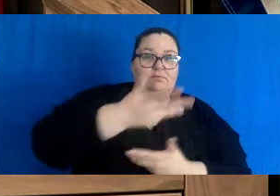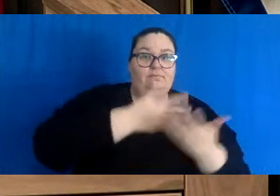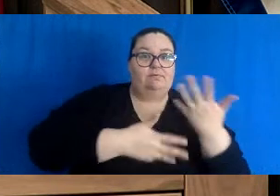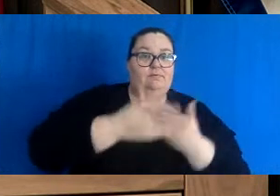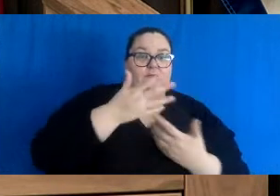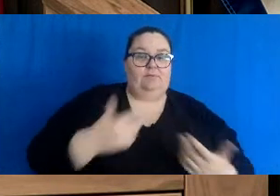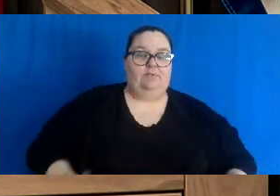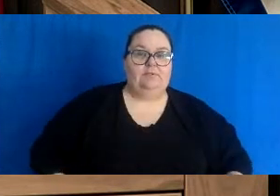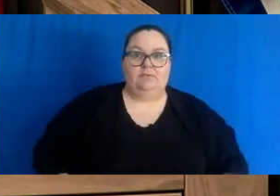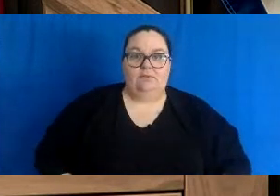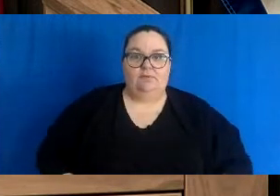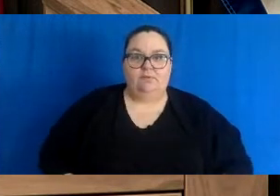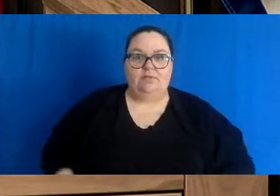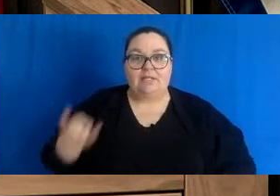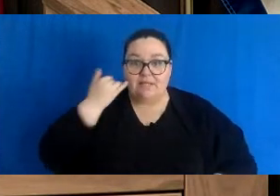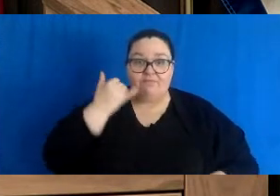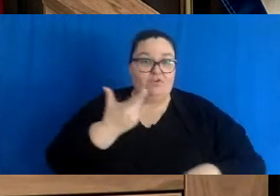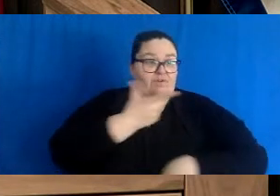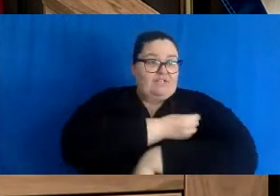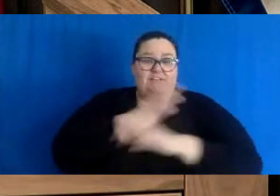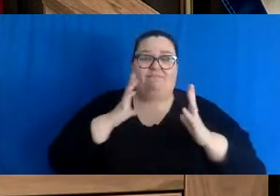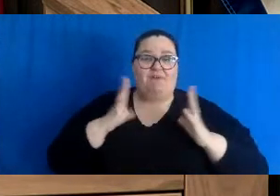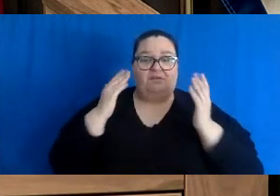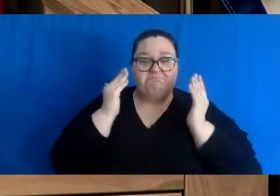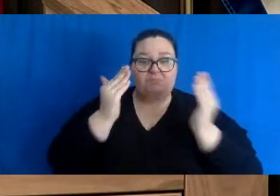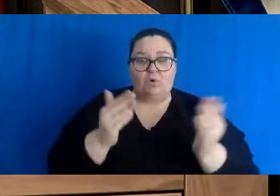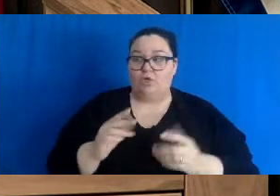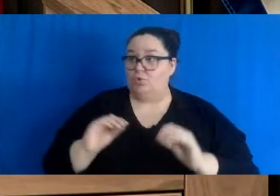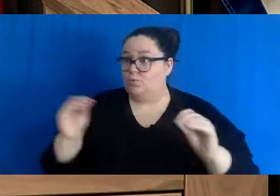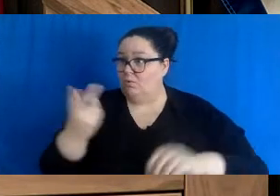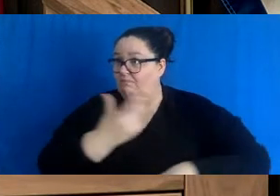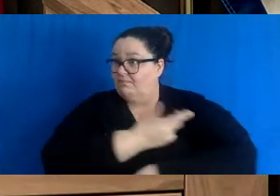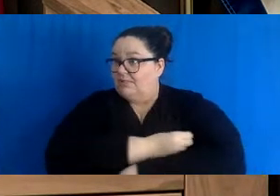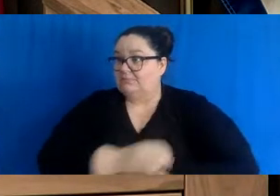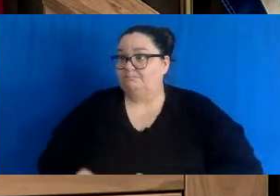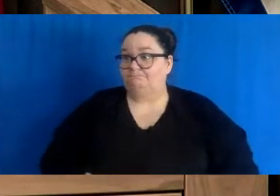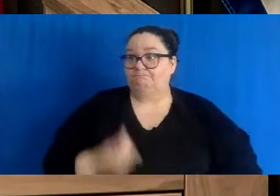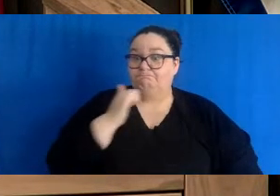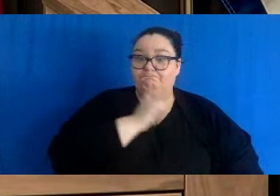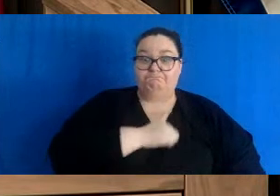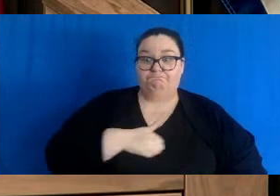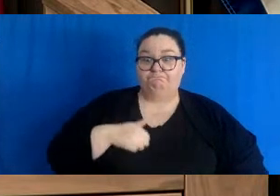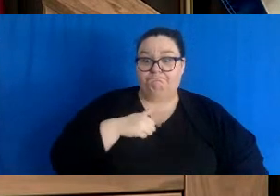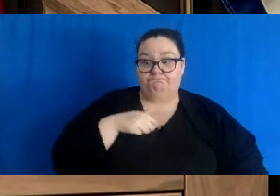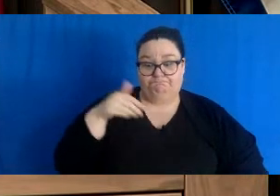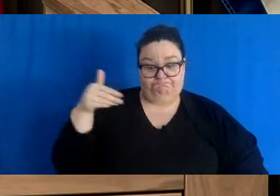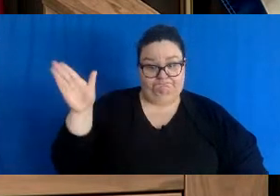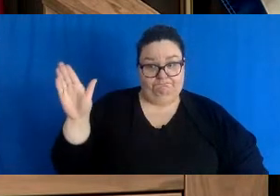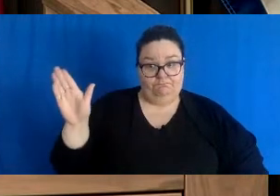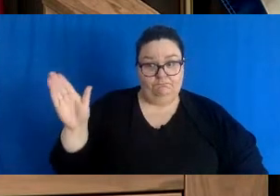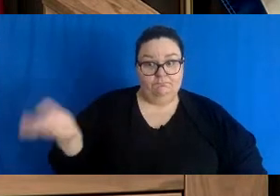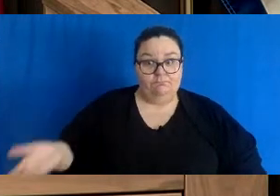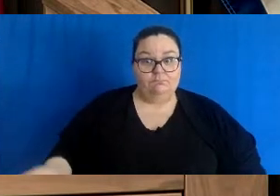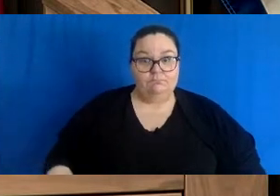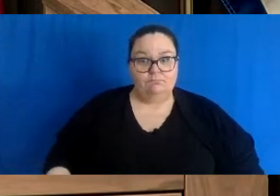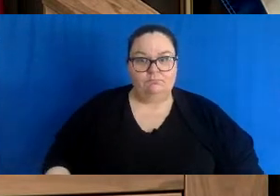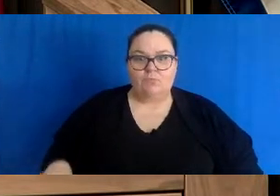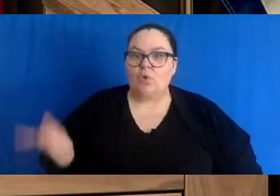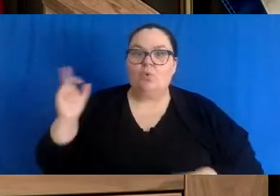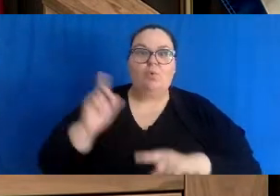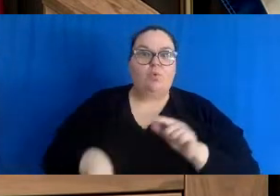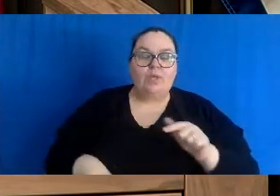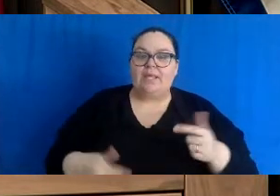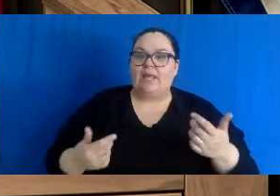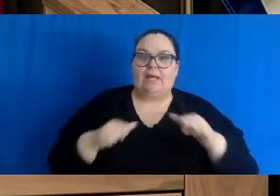If you're vaccinated, fine. If you're not, then there will be an impact. We cannot continue to revolve